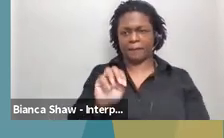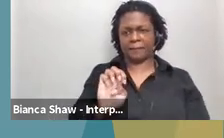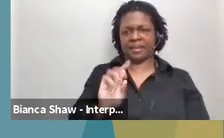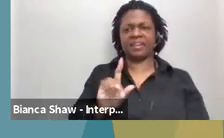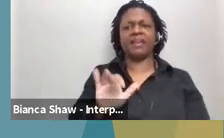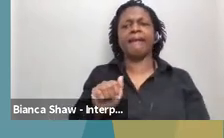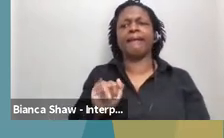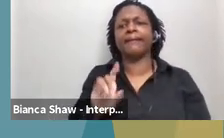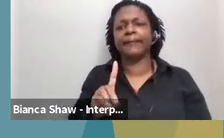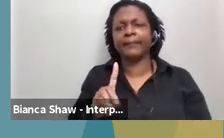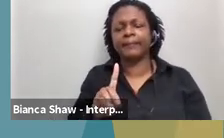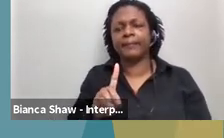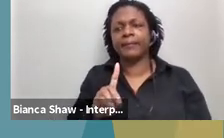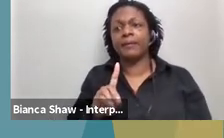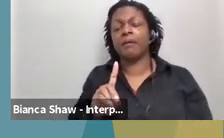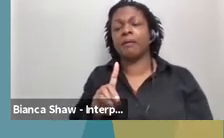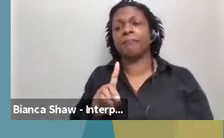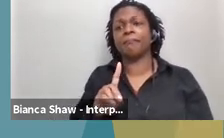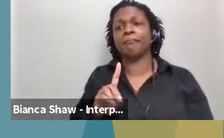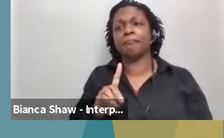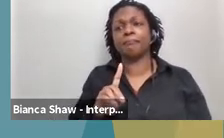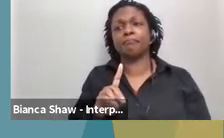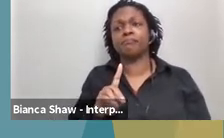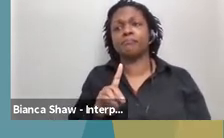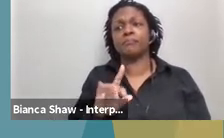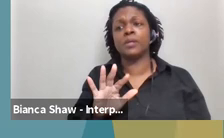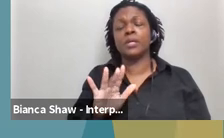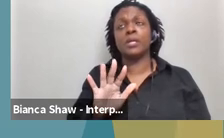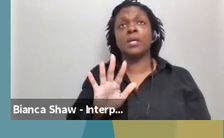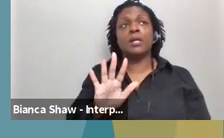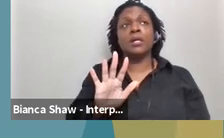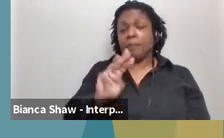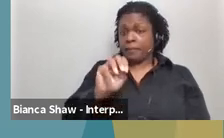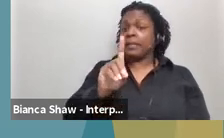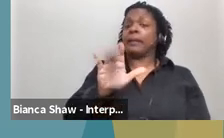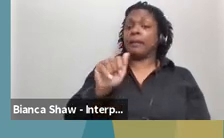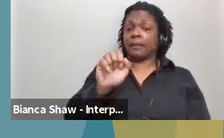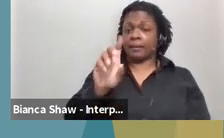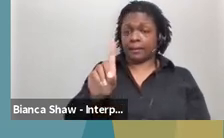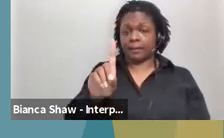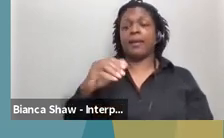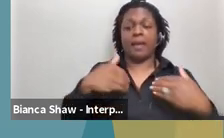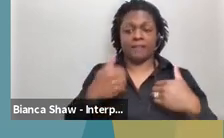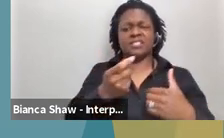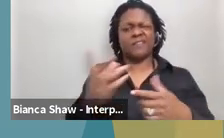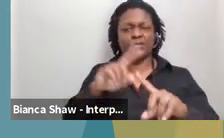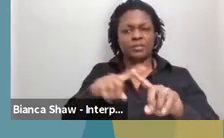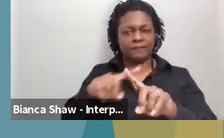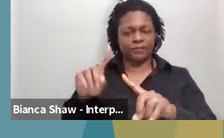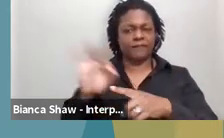operates. Medicaid has, uh, several different functions, including Medicaid eligibility